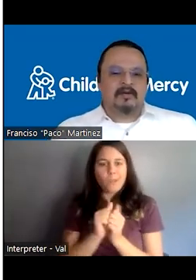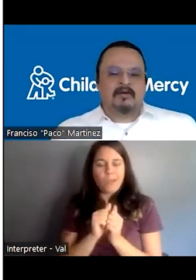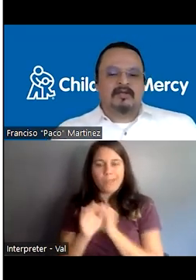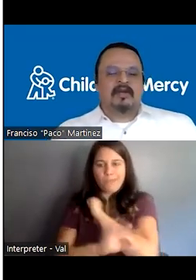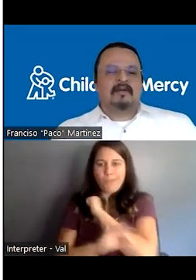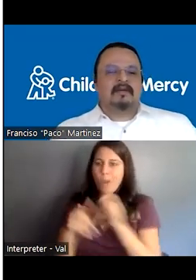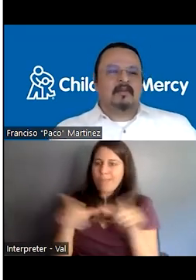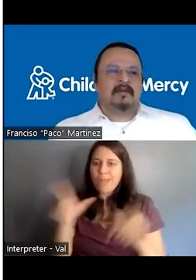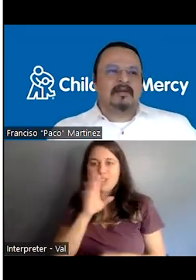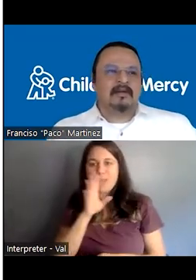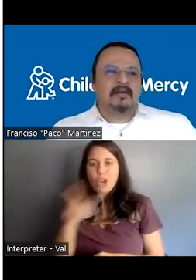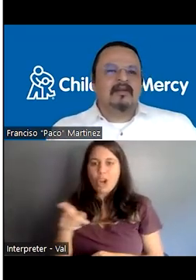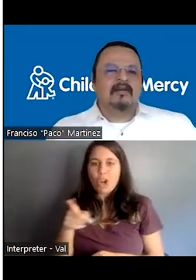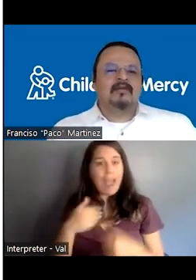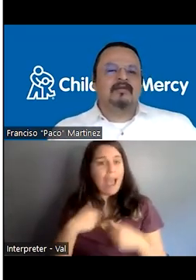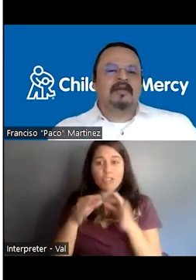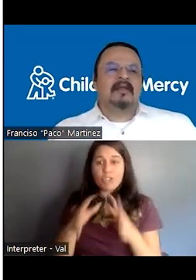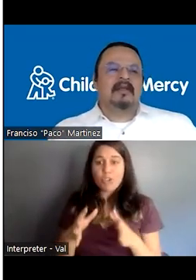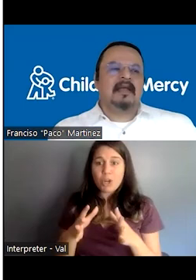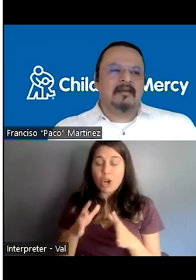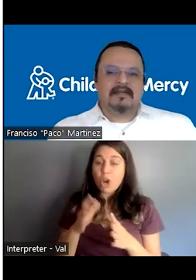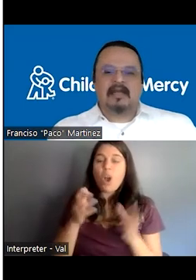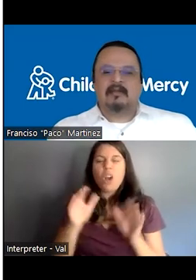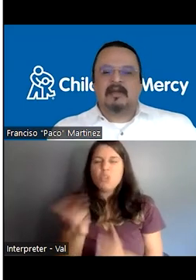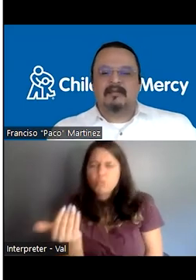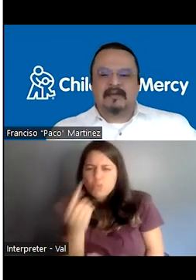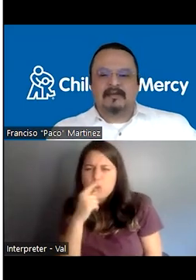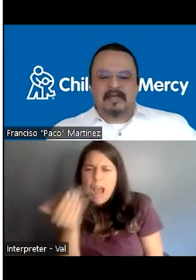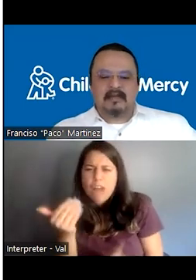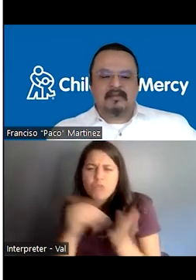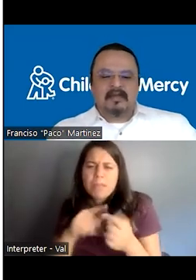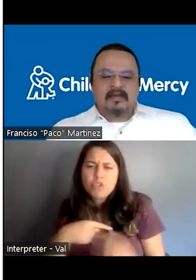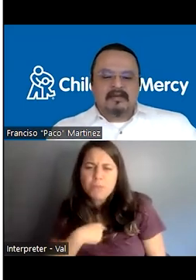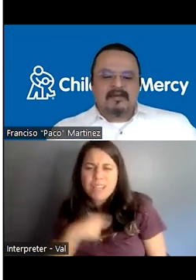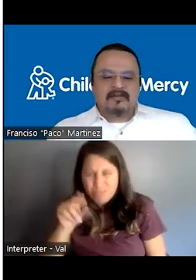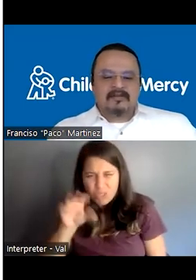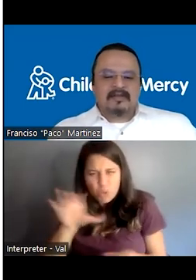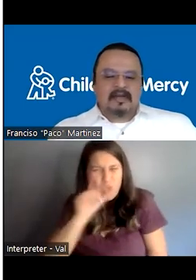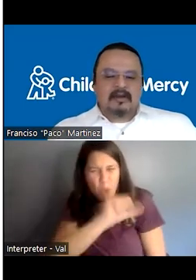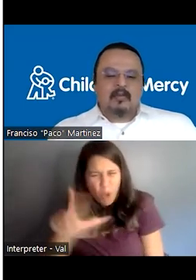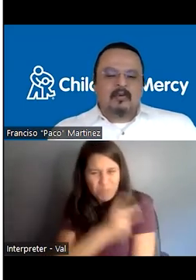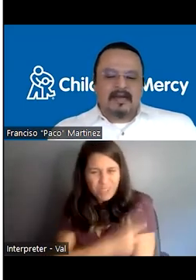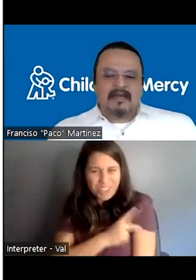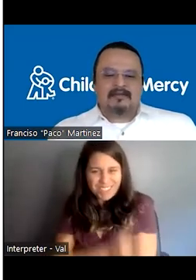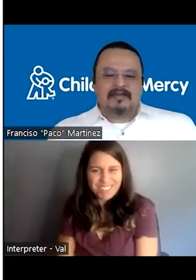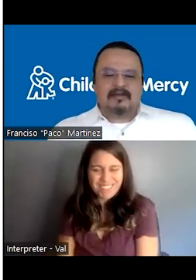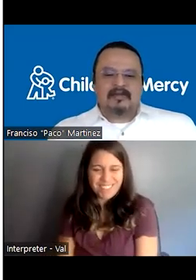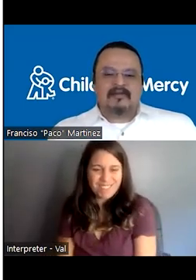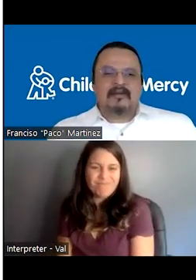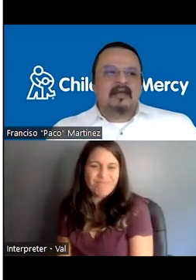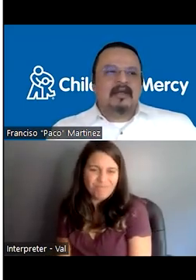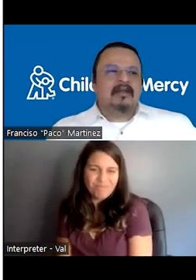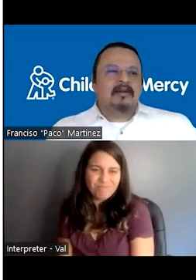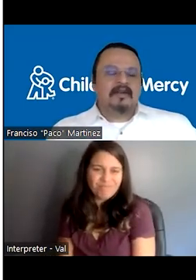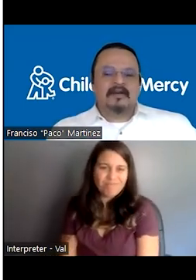language. Or when you have an interpreter, you have to do it every time, every single time. This is why I'm telling you